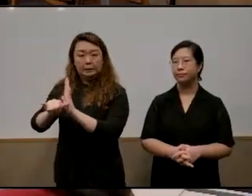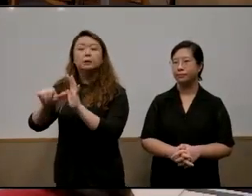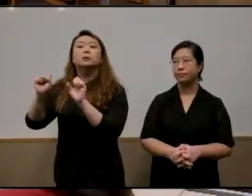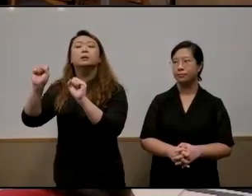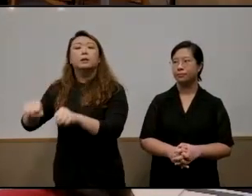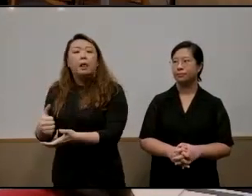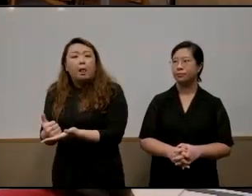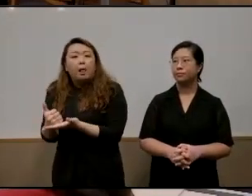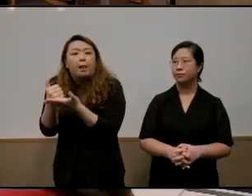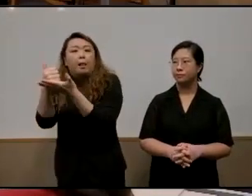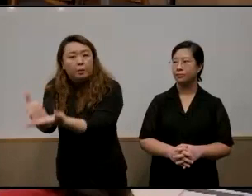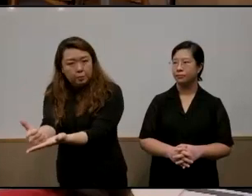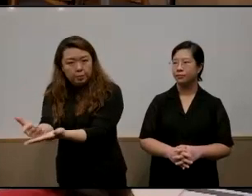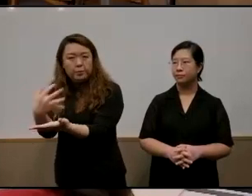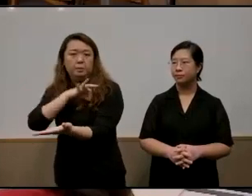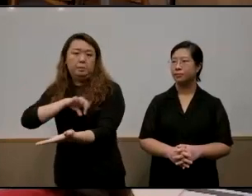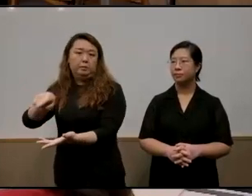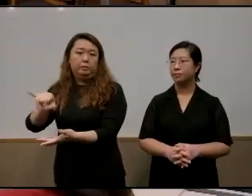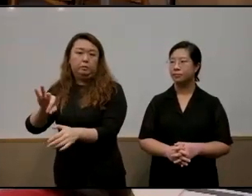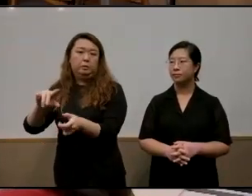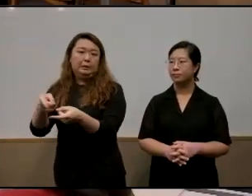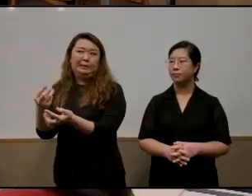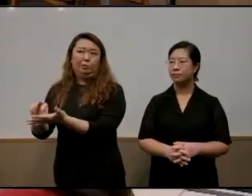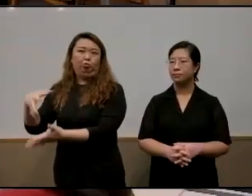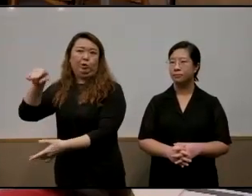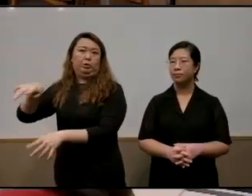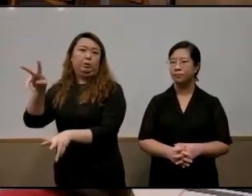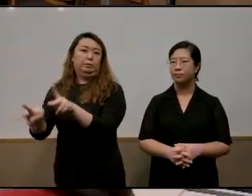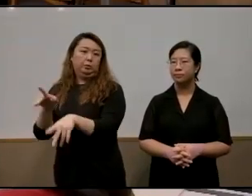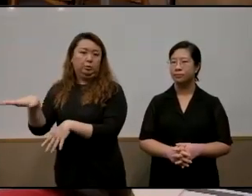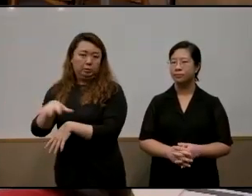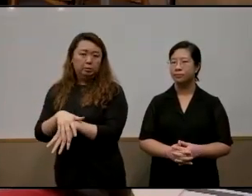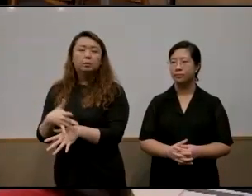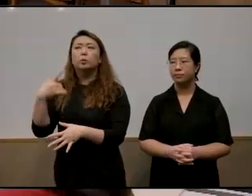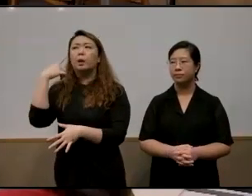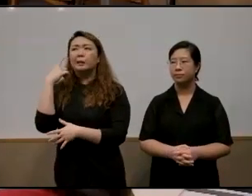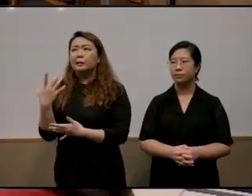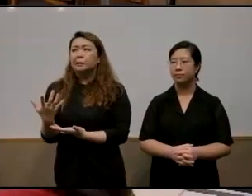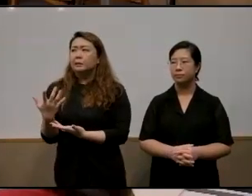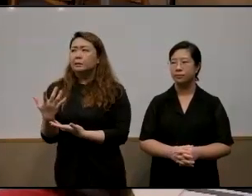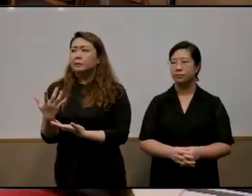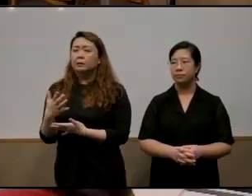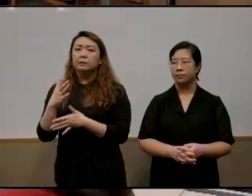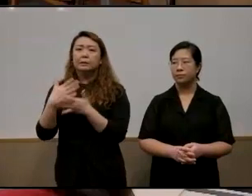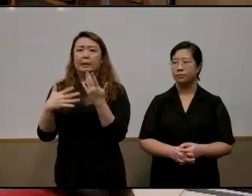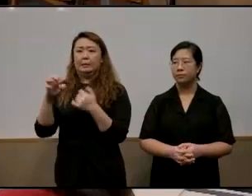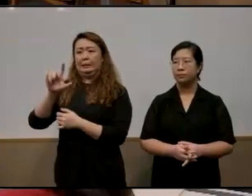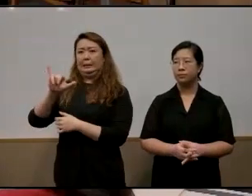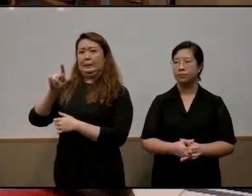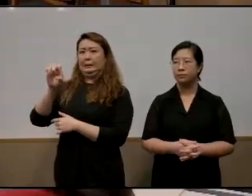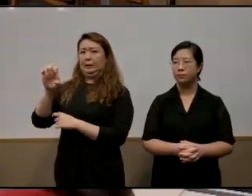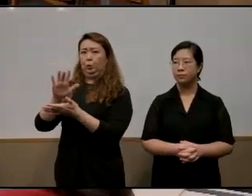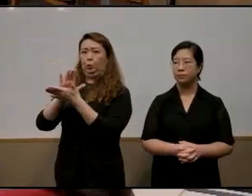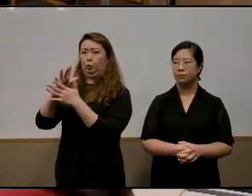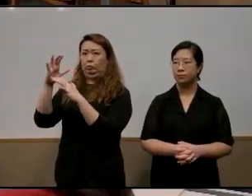entrench the benefits of the well-to-do families right so i think you talk about mission maybe not mission schools but elite schools right